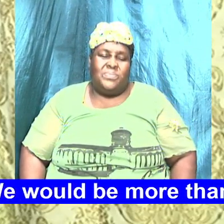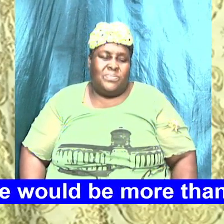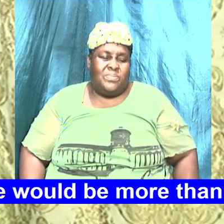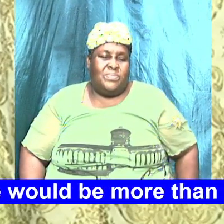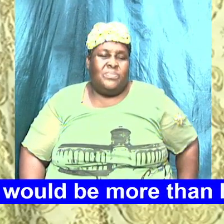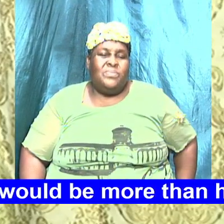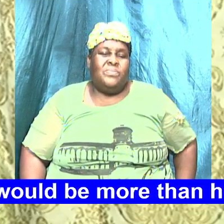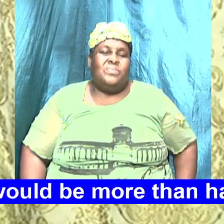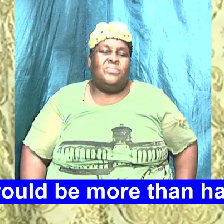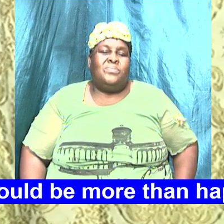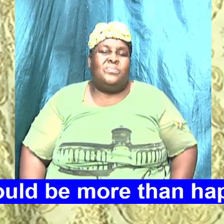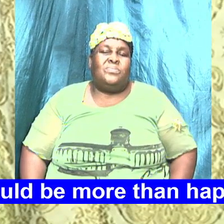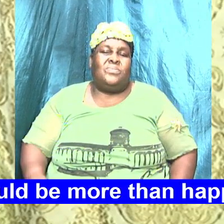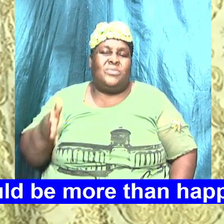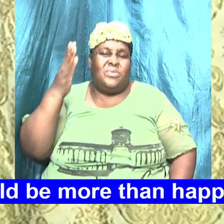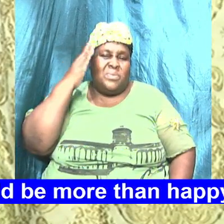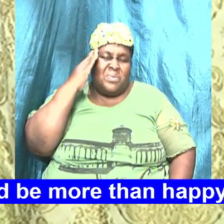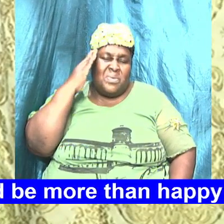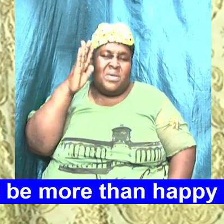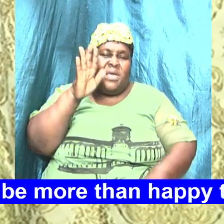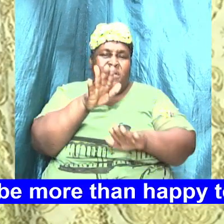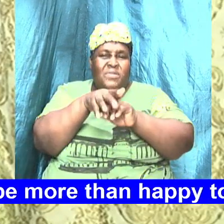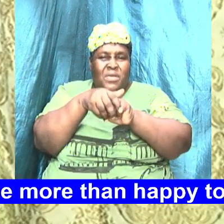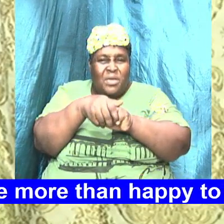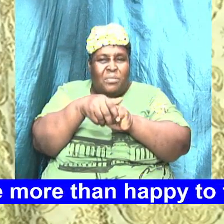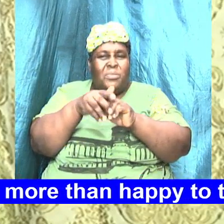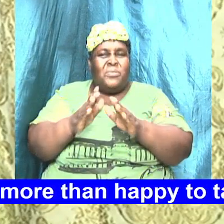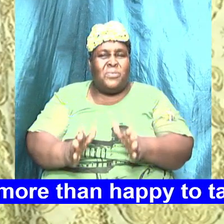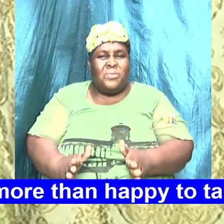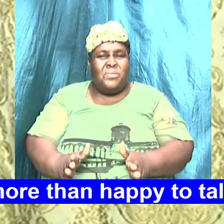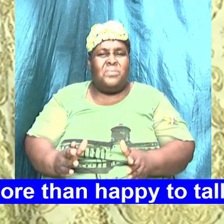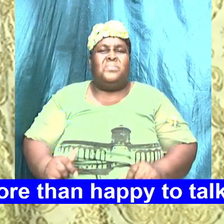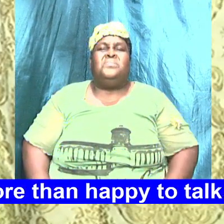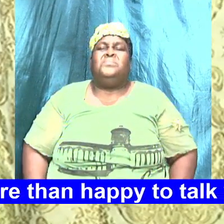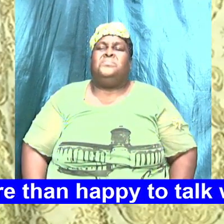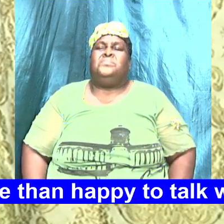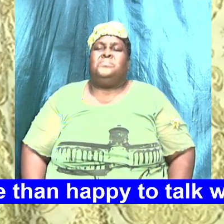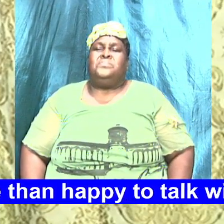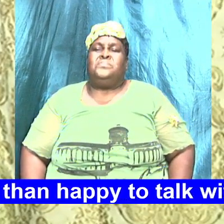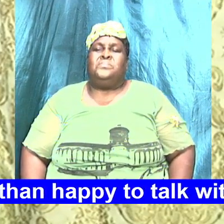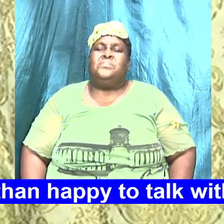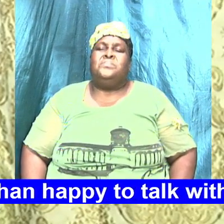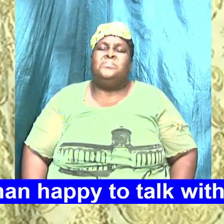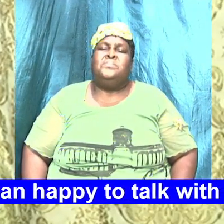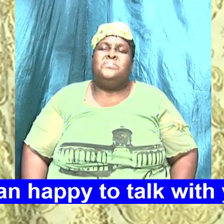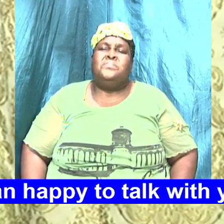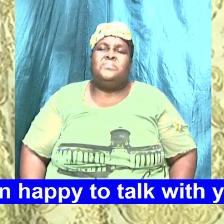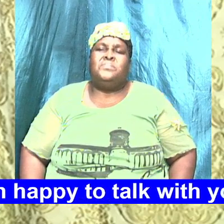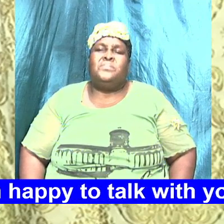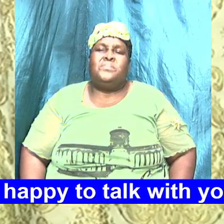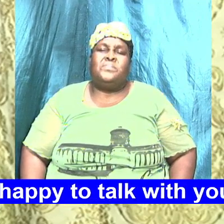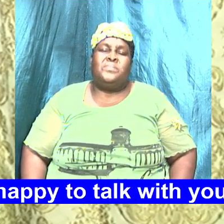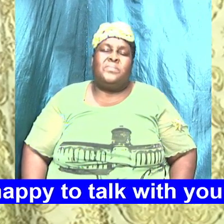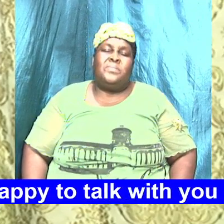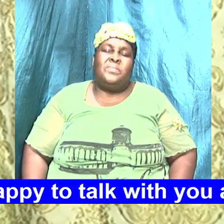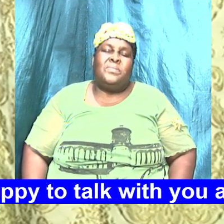Be Aware Of The Living Of The Pharisees Look Here If You Follow